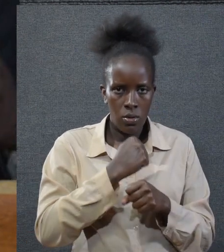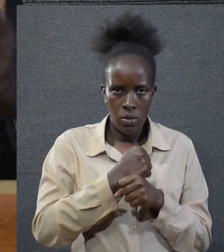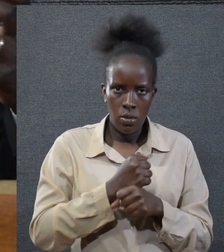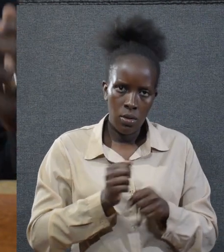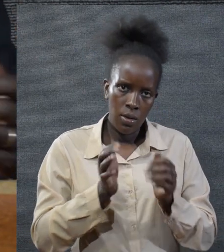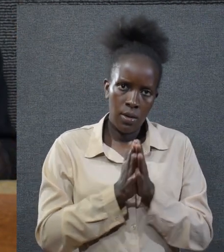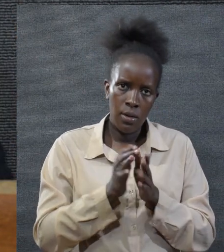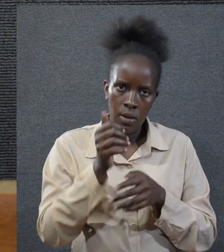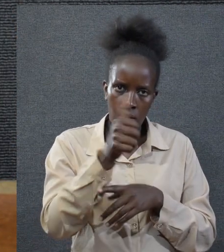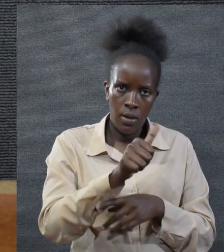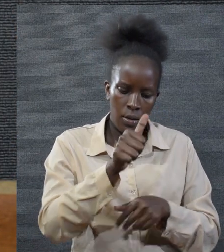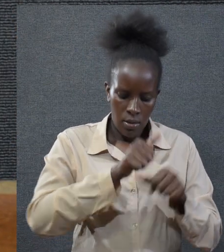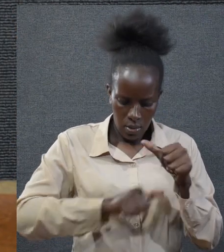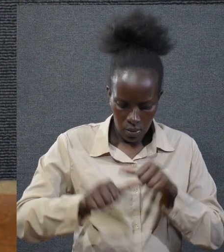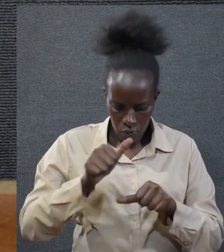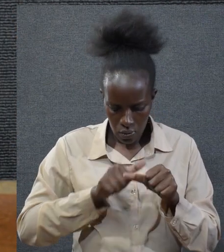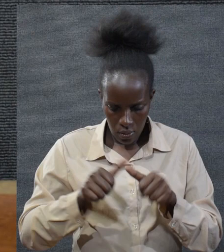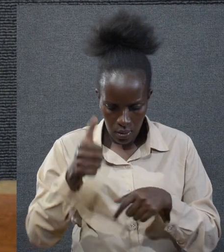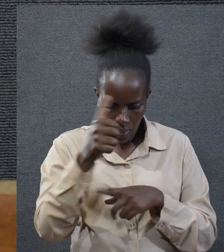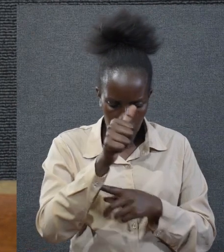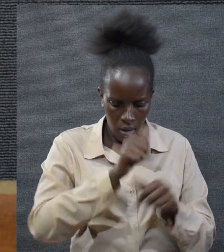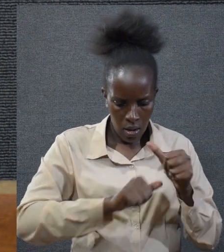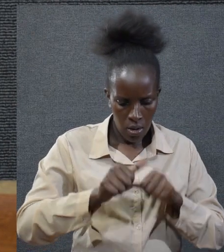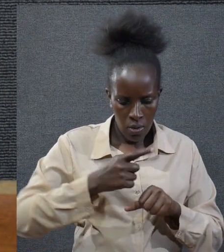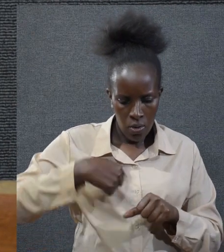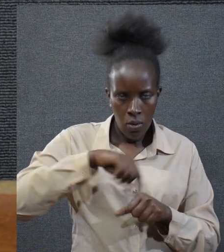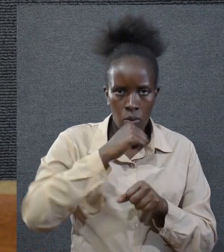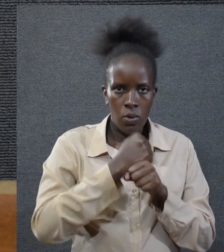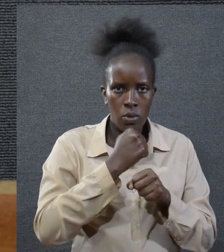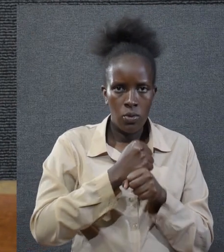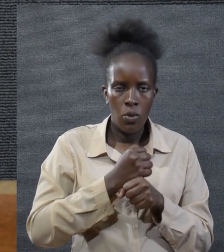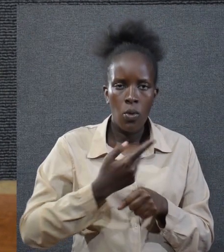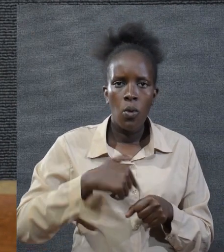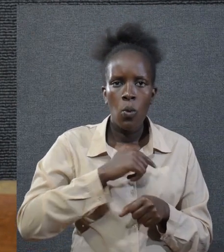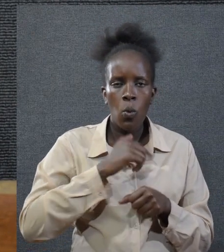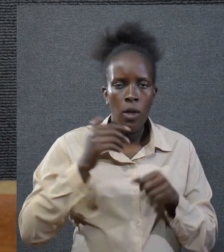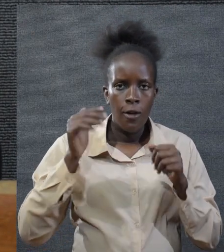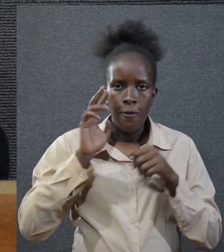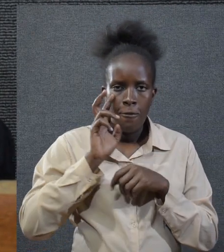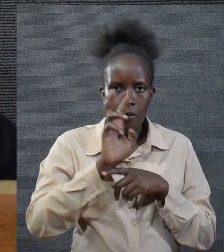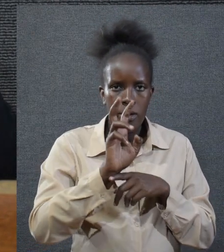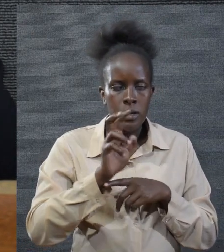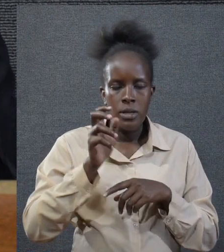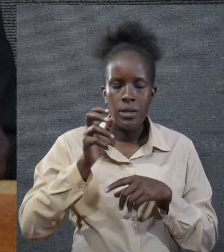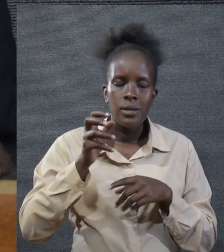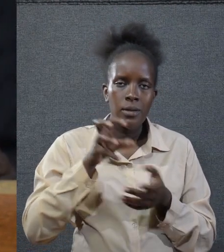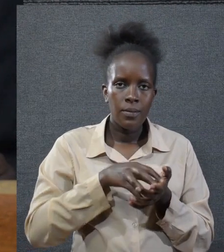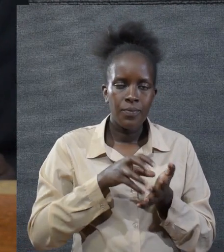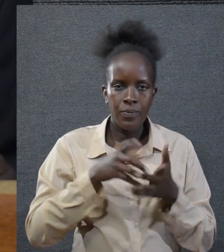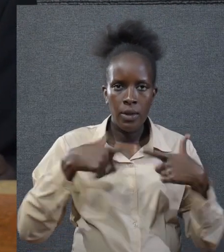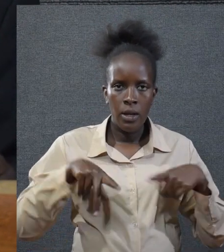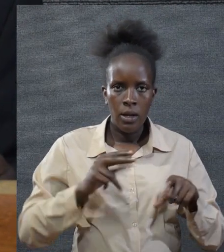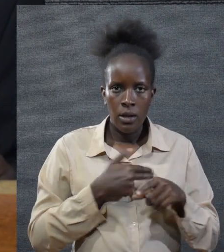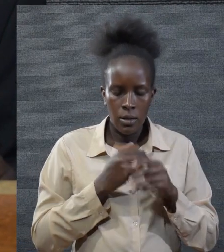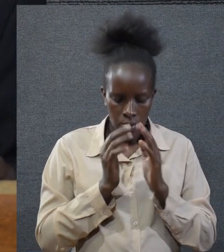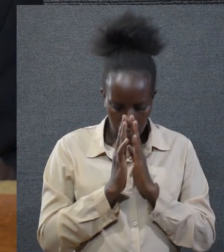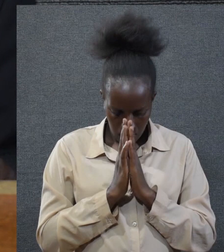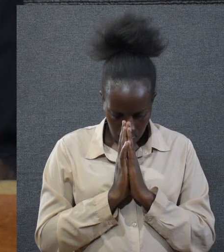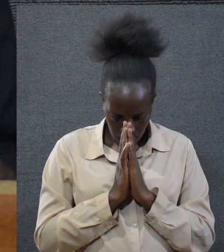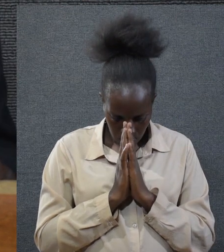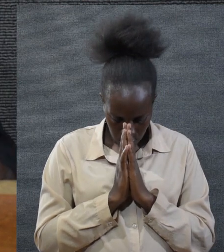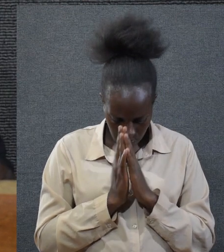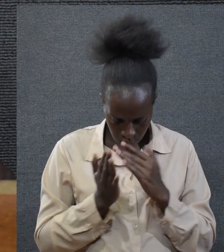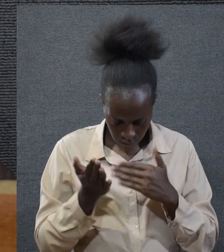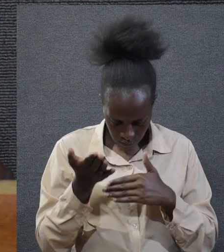that we do and any actions any action that we do will face the consequence let